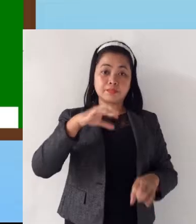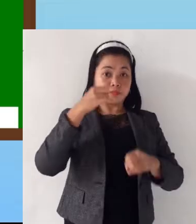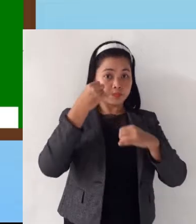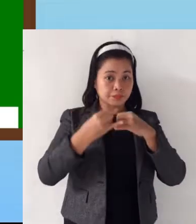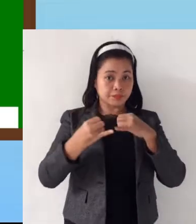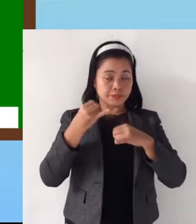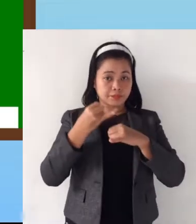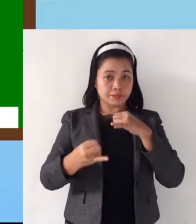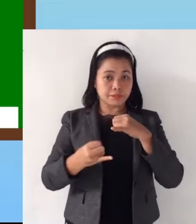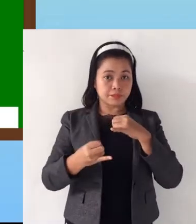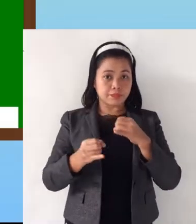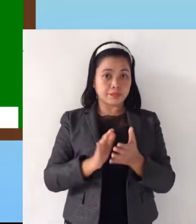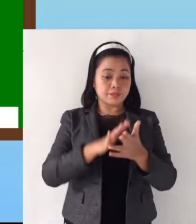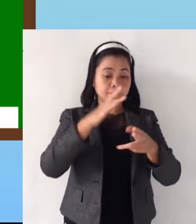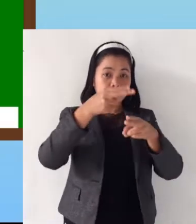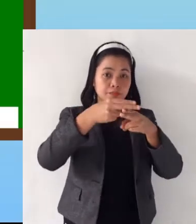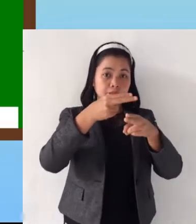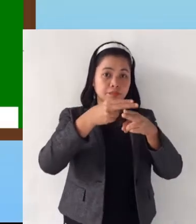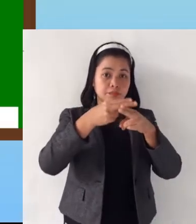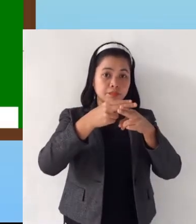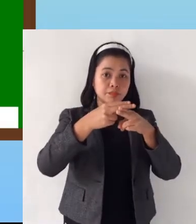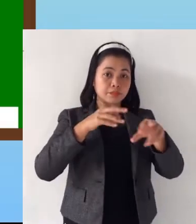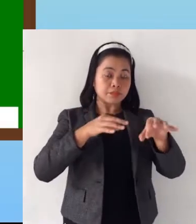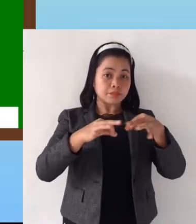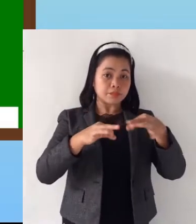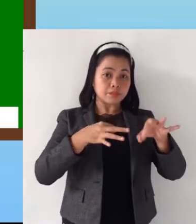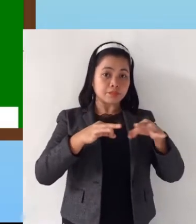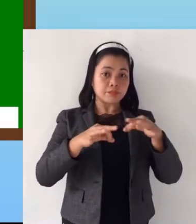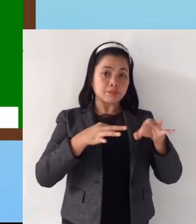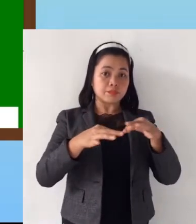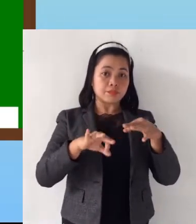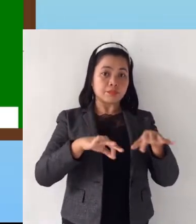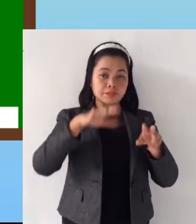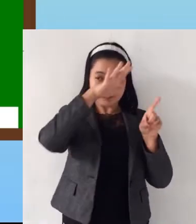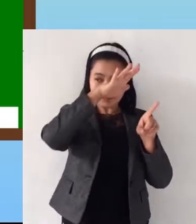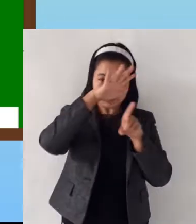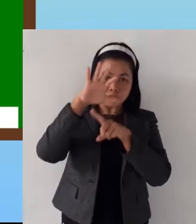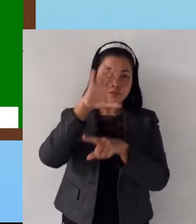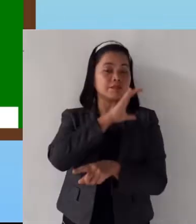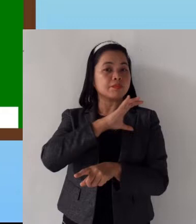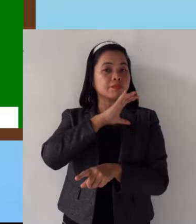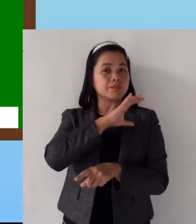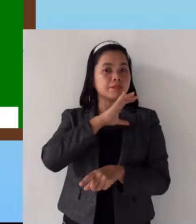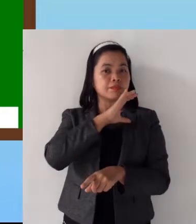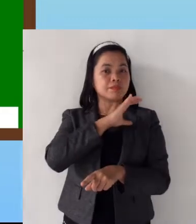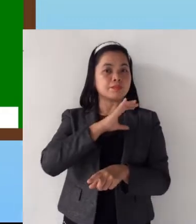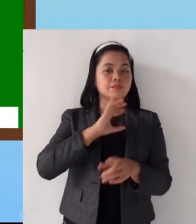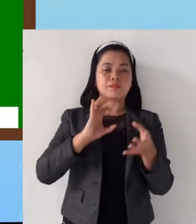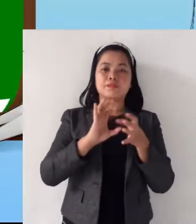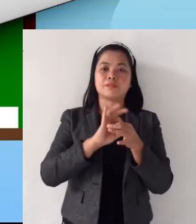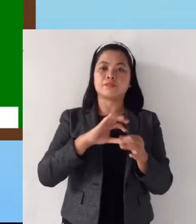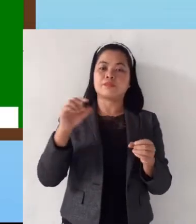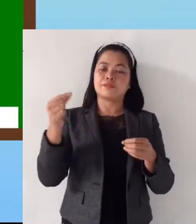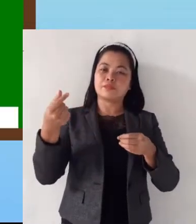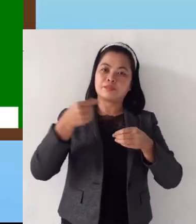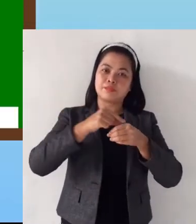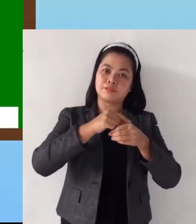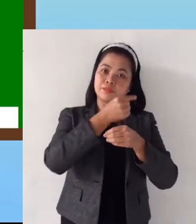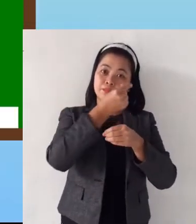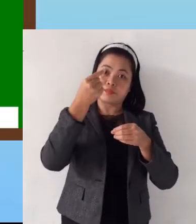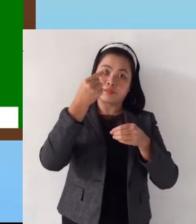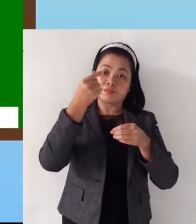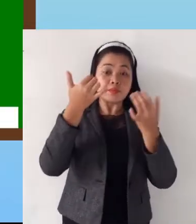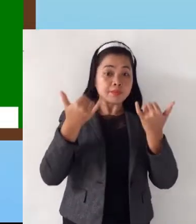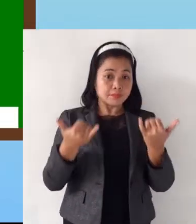last is to name and describe observable characteristics of gas. But